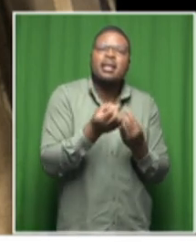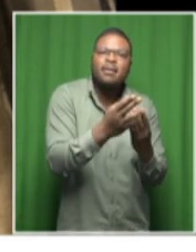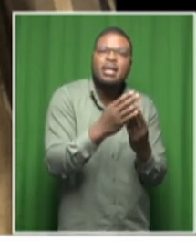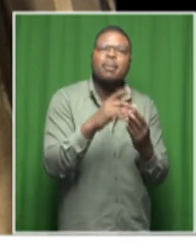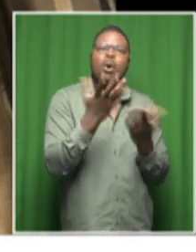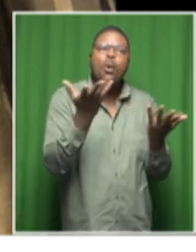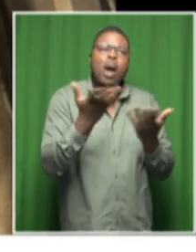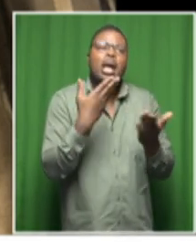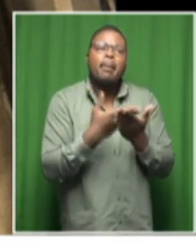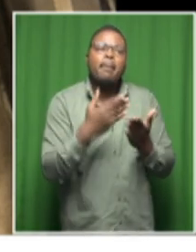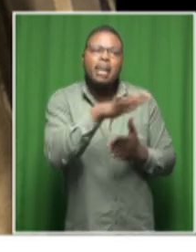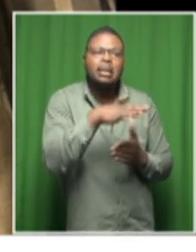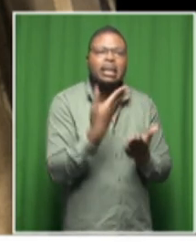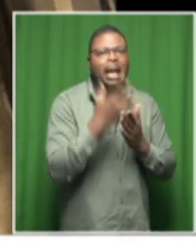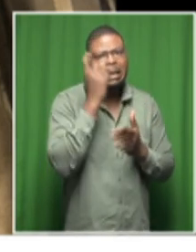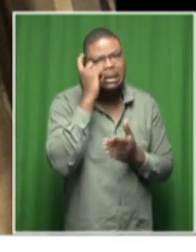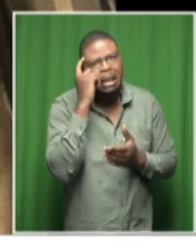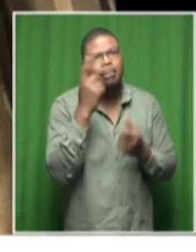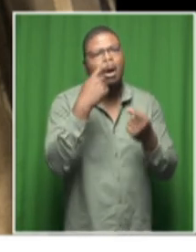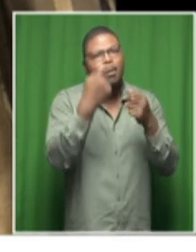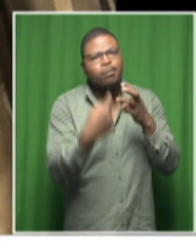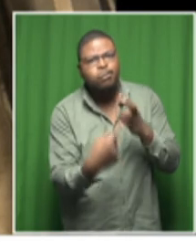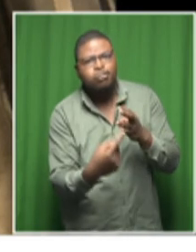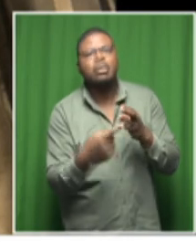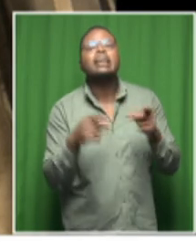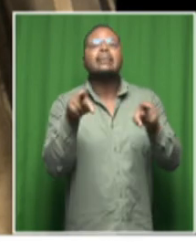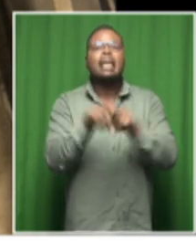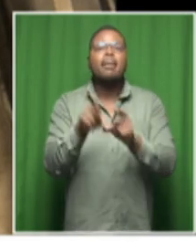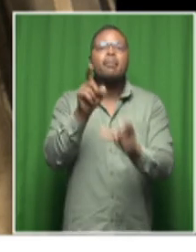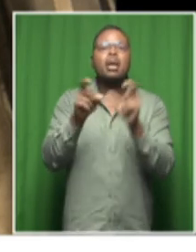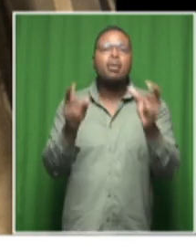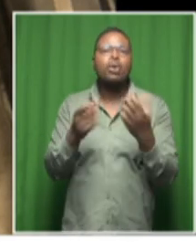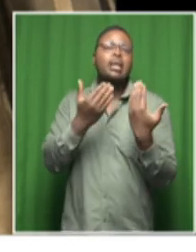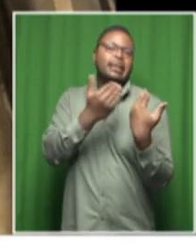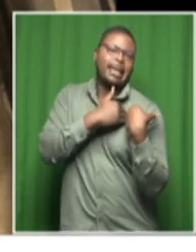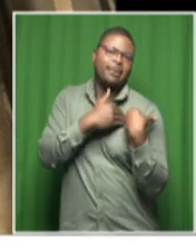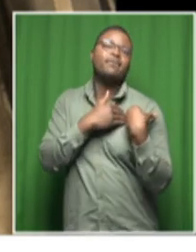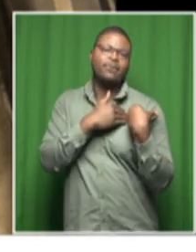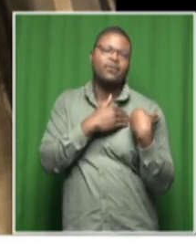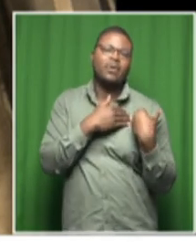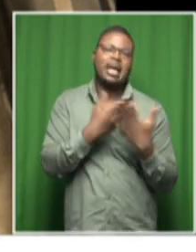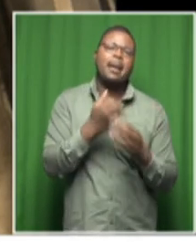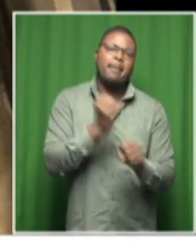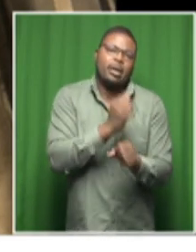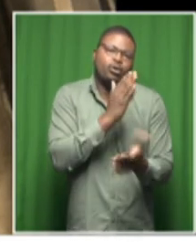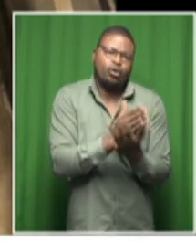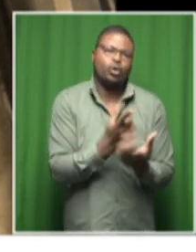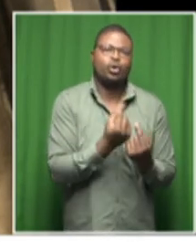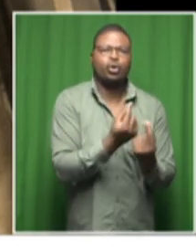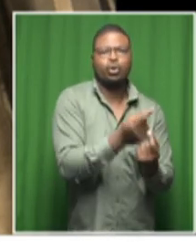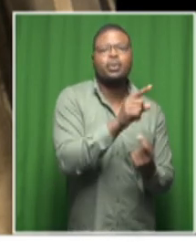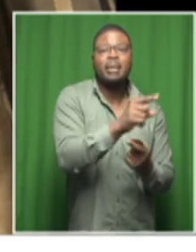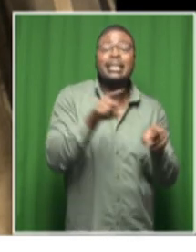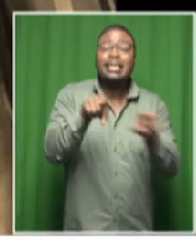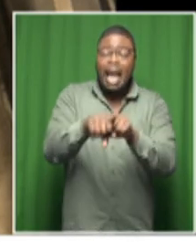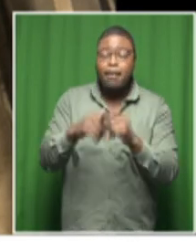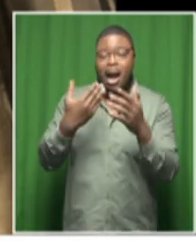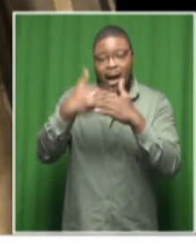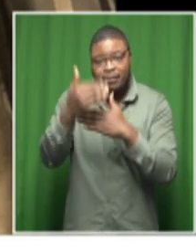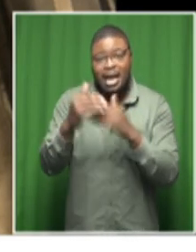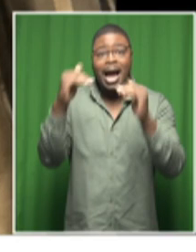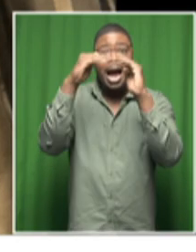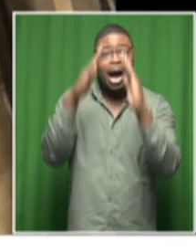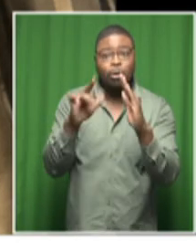the their own uh lives uh you know by ensuring that we the houses are constructed again